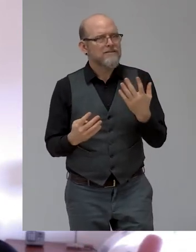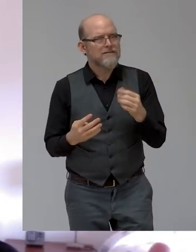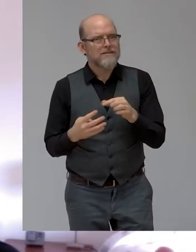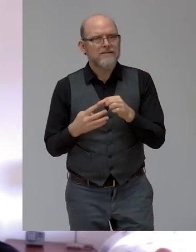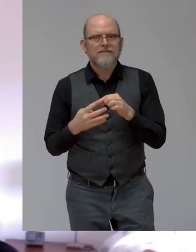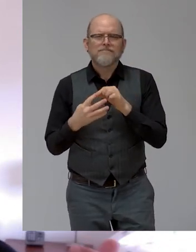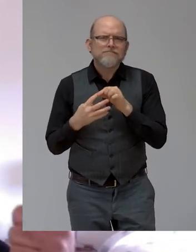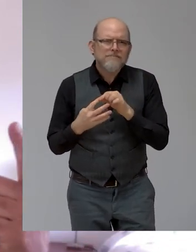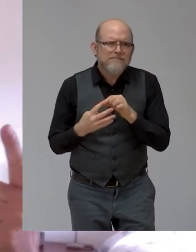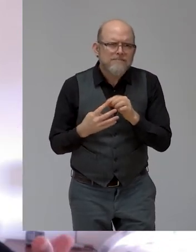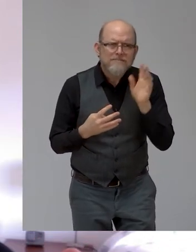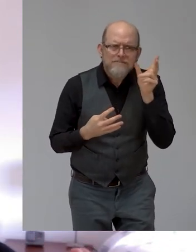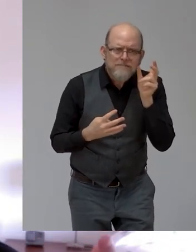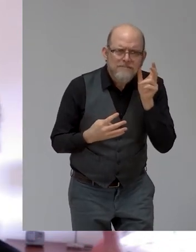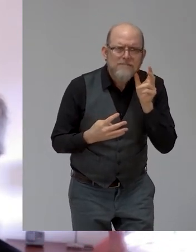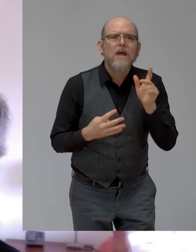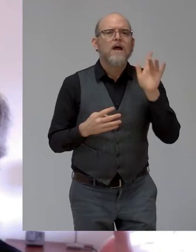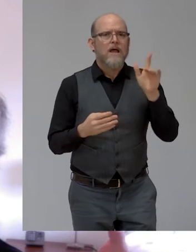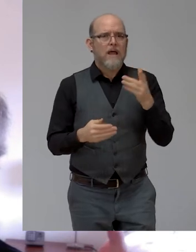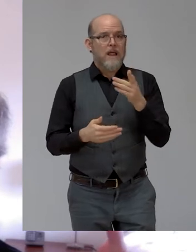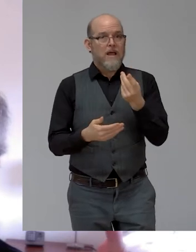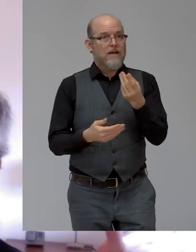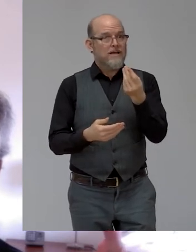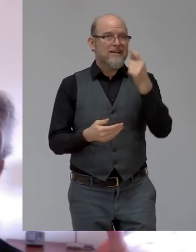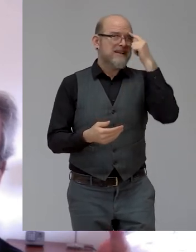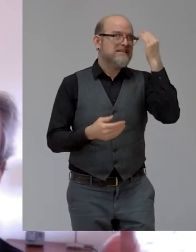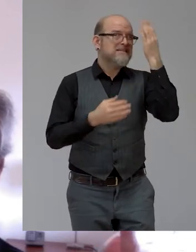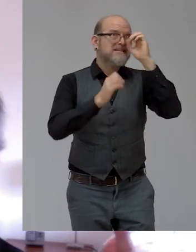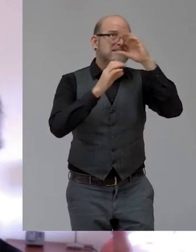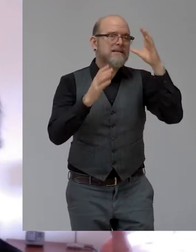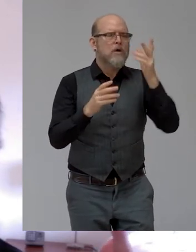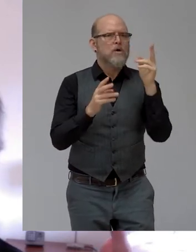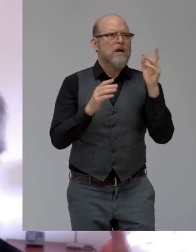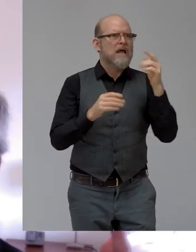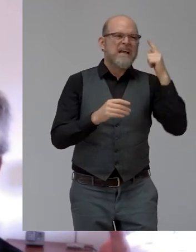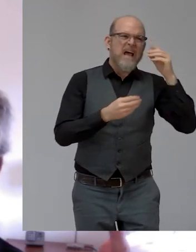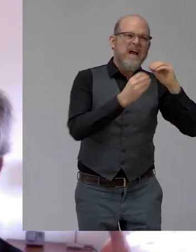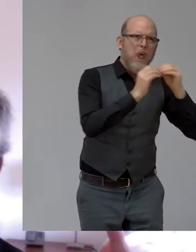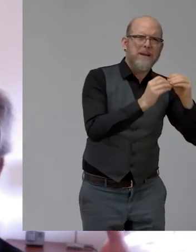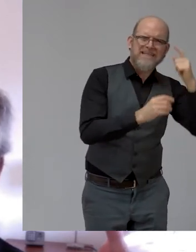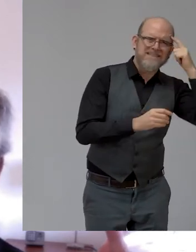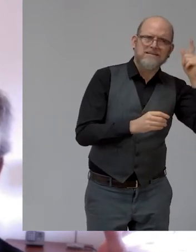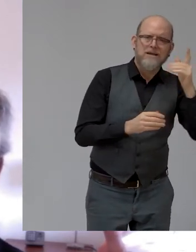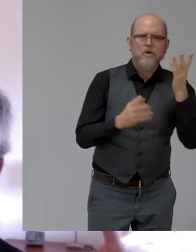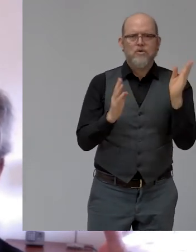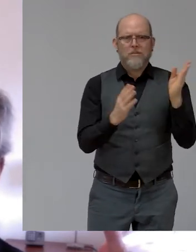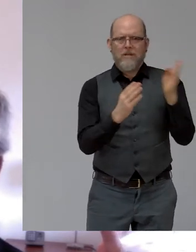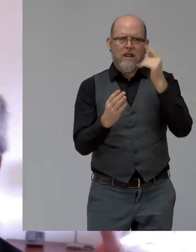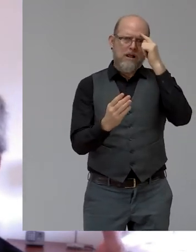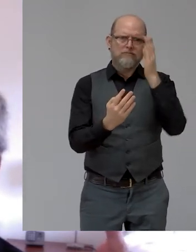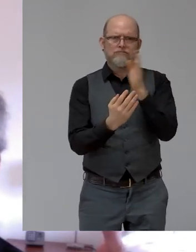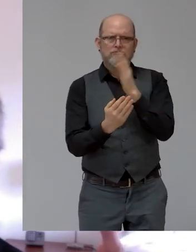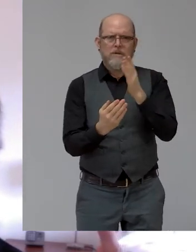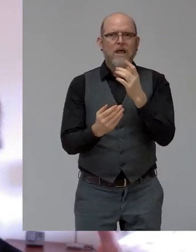not at the extremes. Number two, the employee base must be reflective of your customer base. If your customer base is going through those